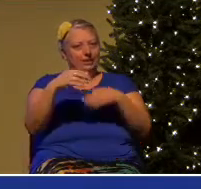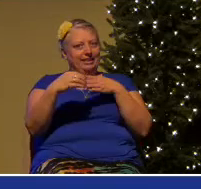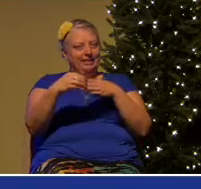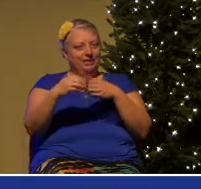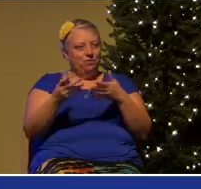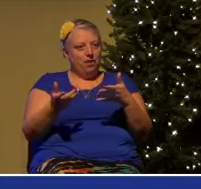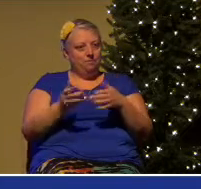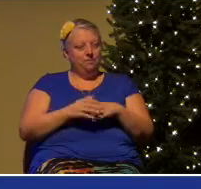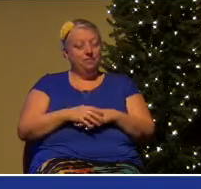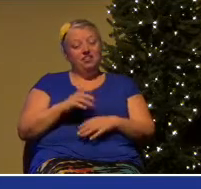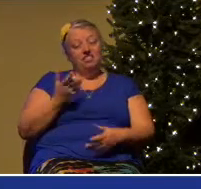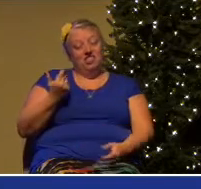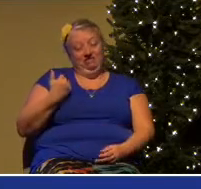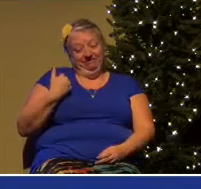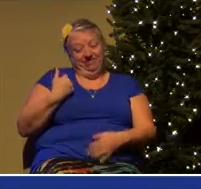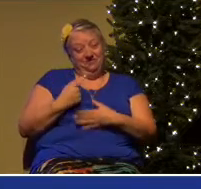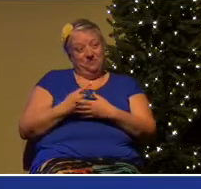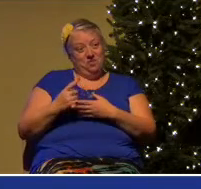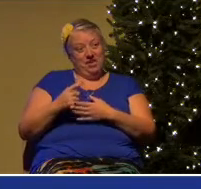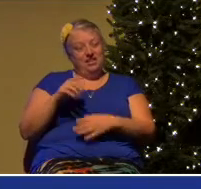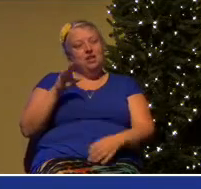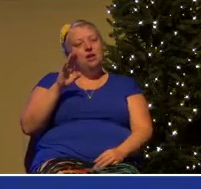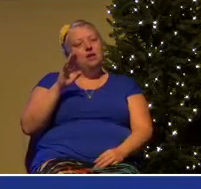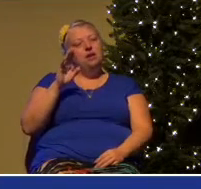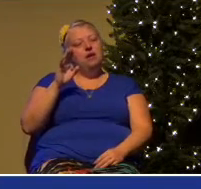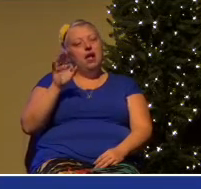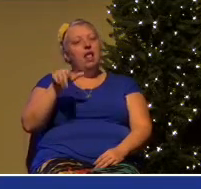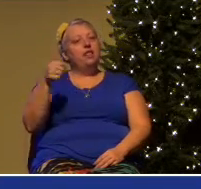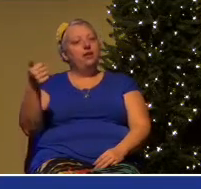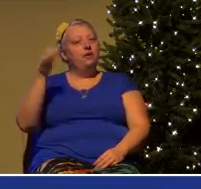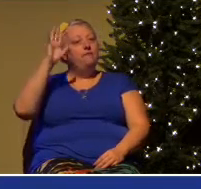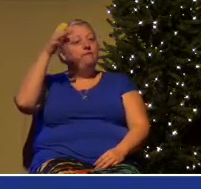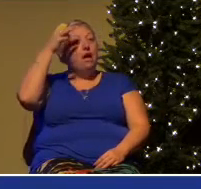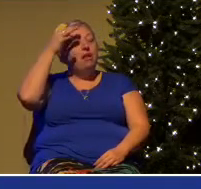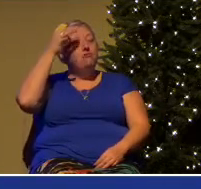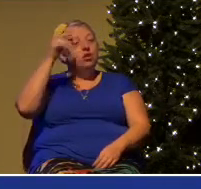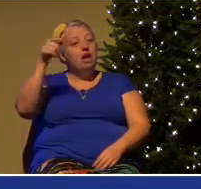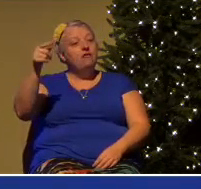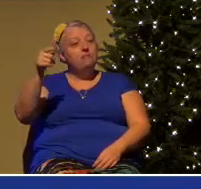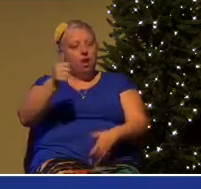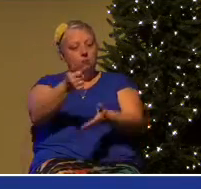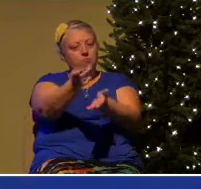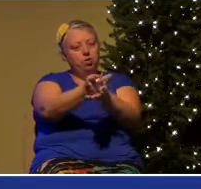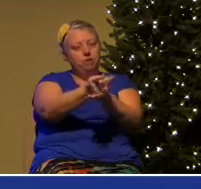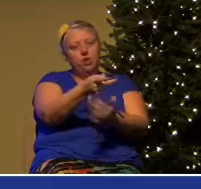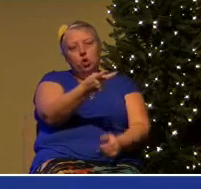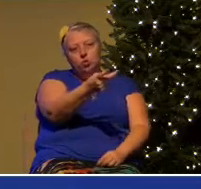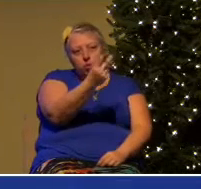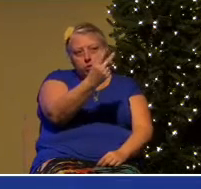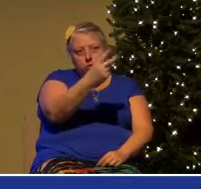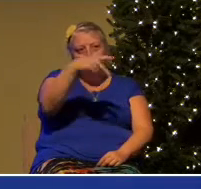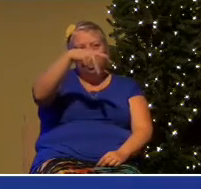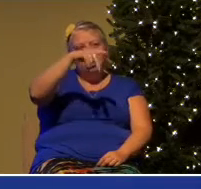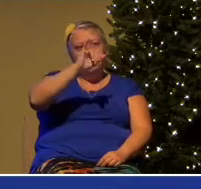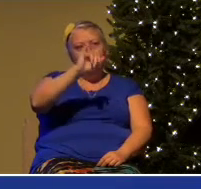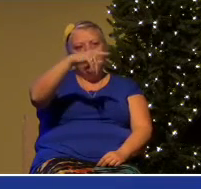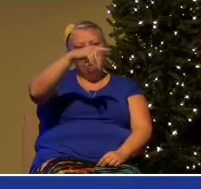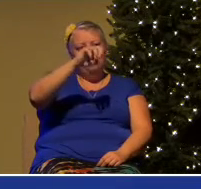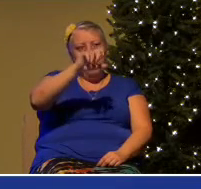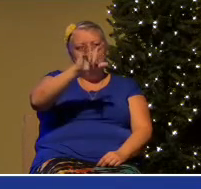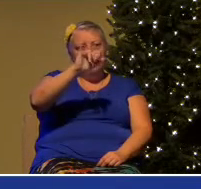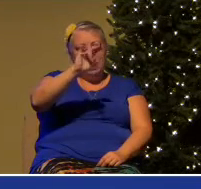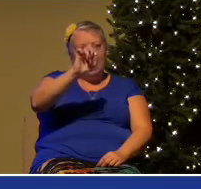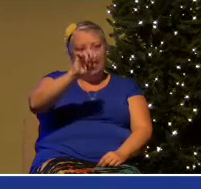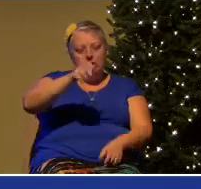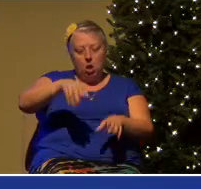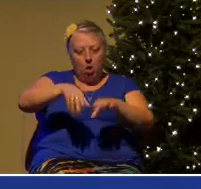government approving two oil pipelines out west. And, you know, that's heading for major confrontation because